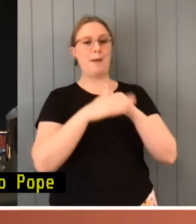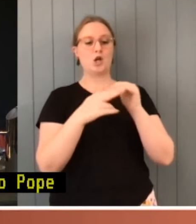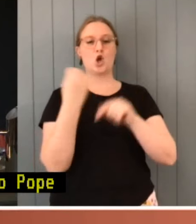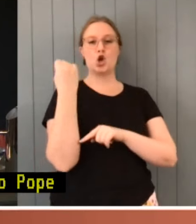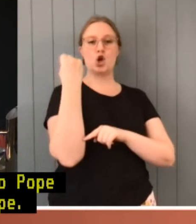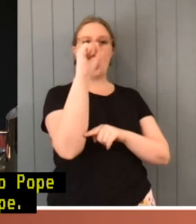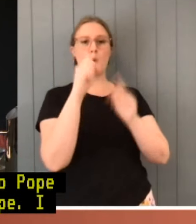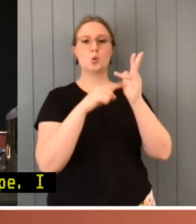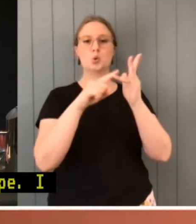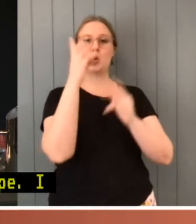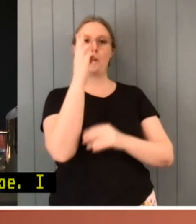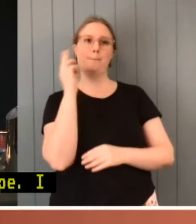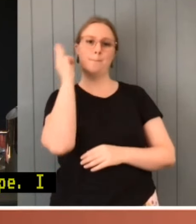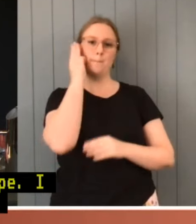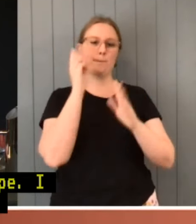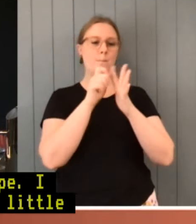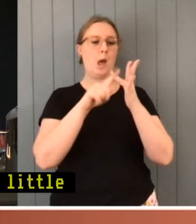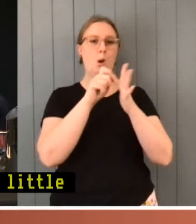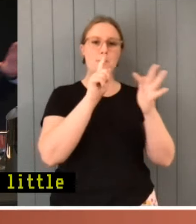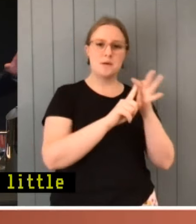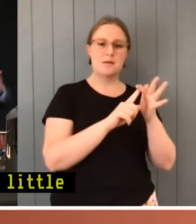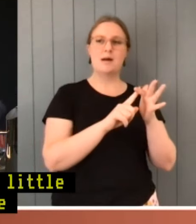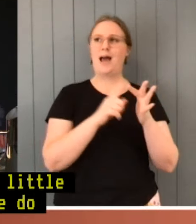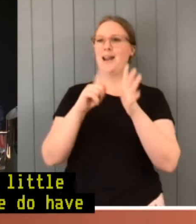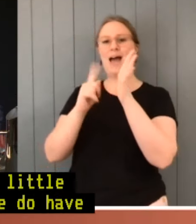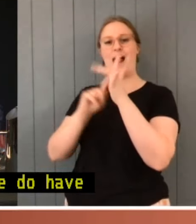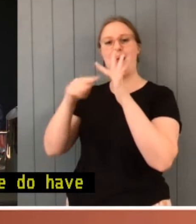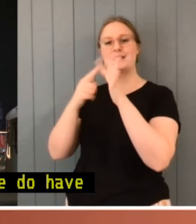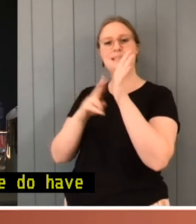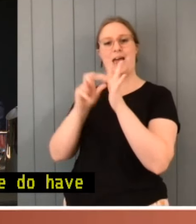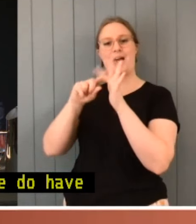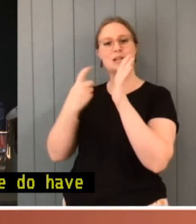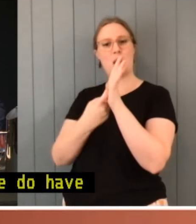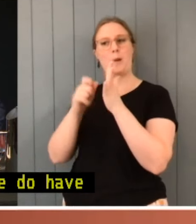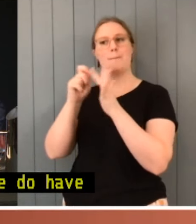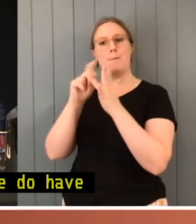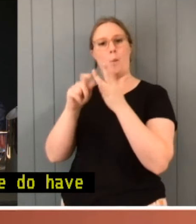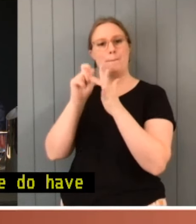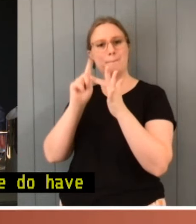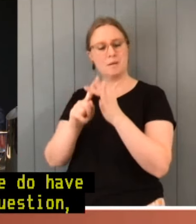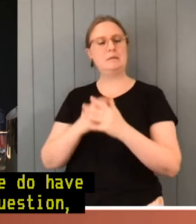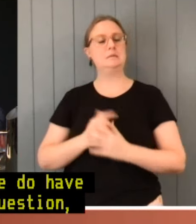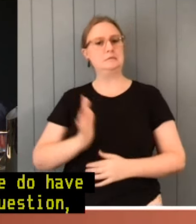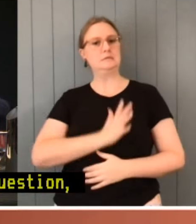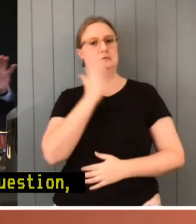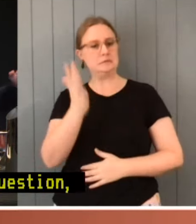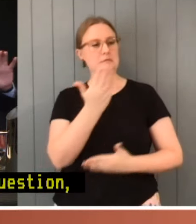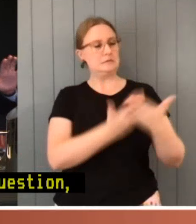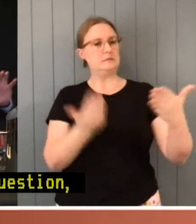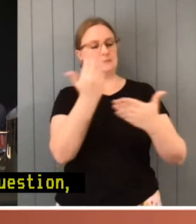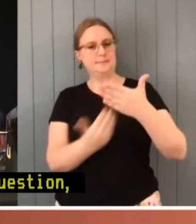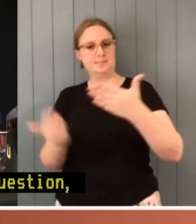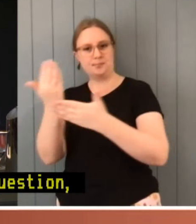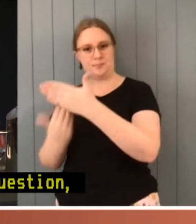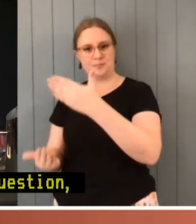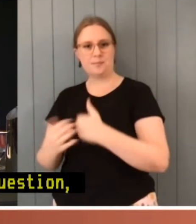a little bit of time for questions and we have some of our staff with microphones at the